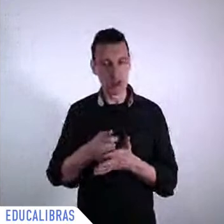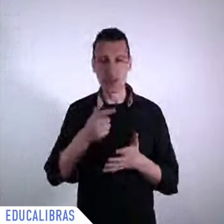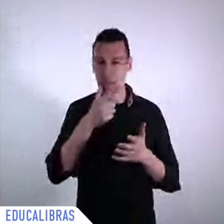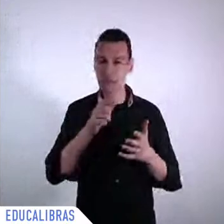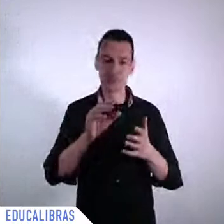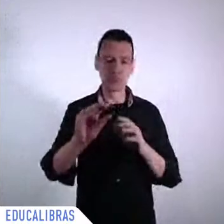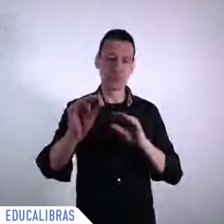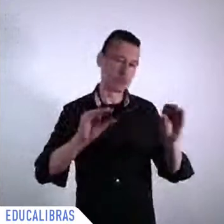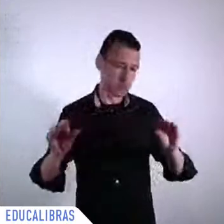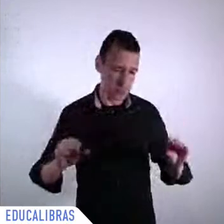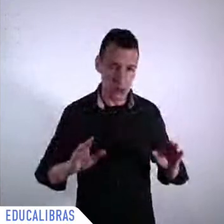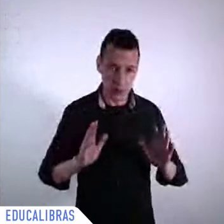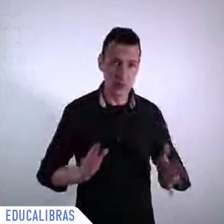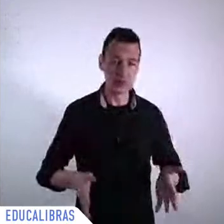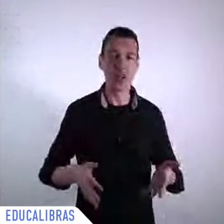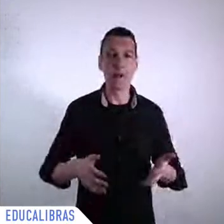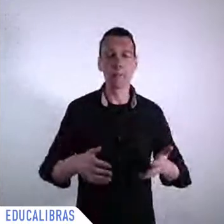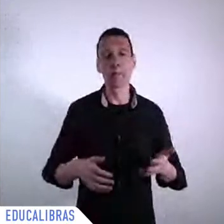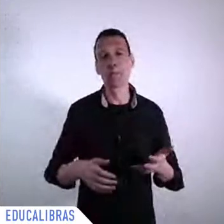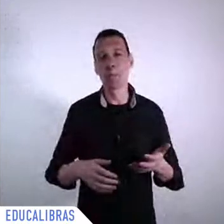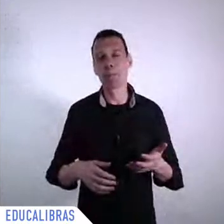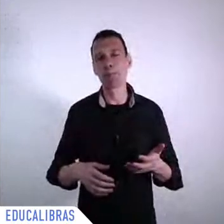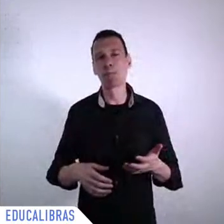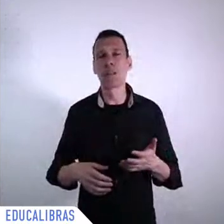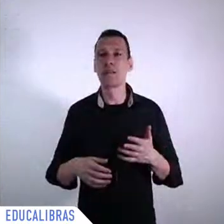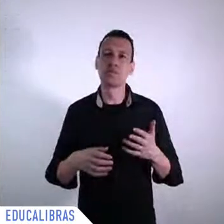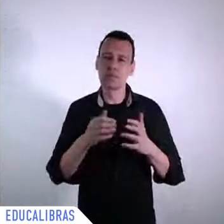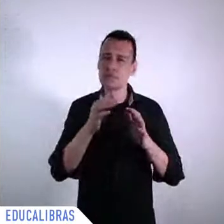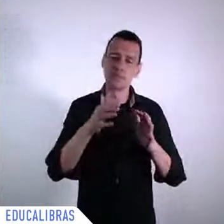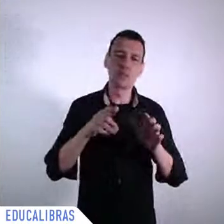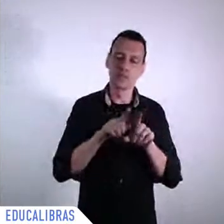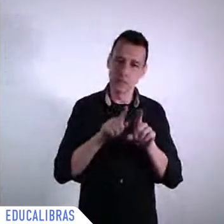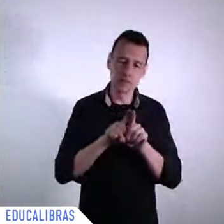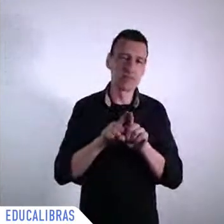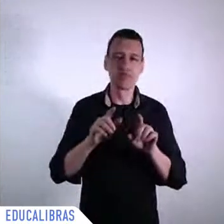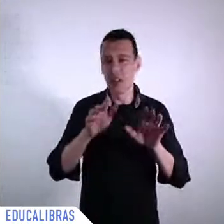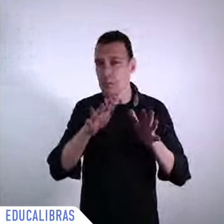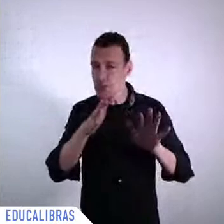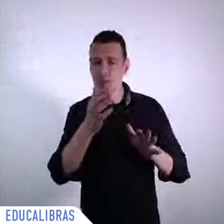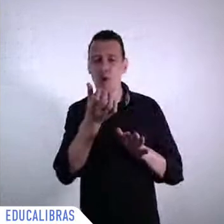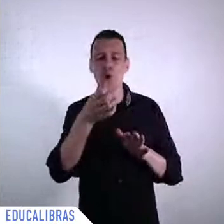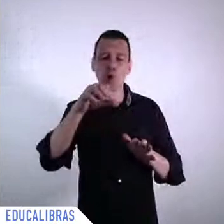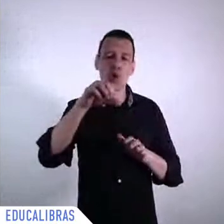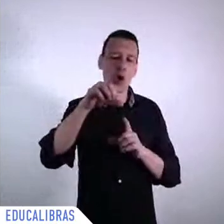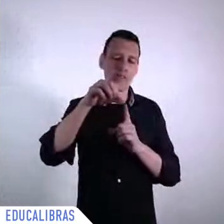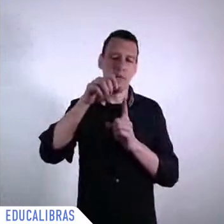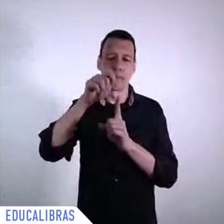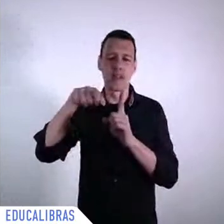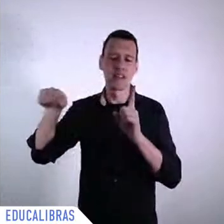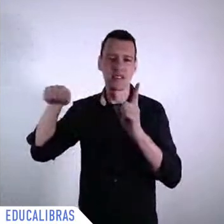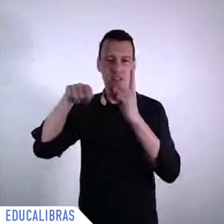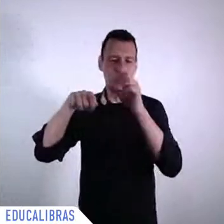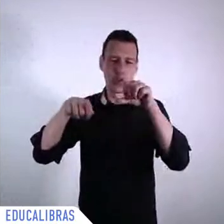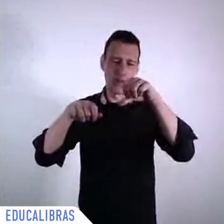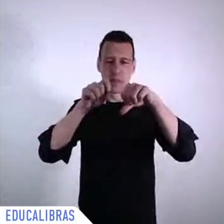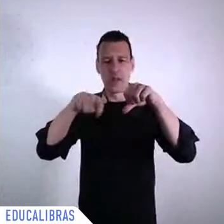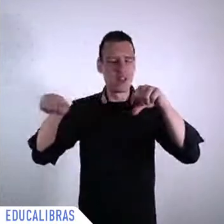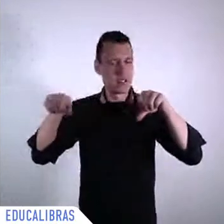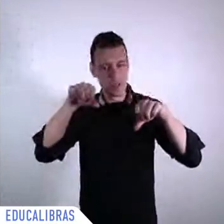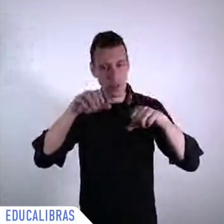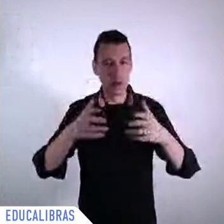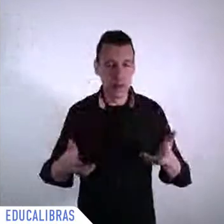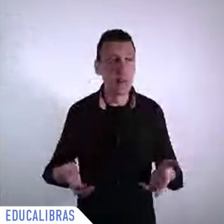and also some national governments Sao Paulo just said it is going to do a three month emergency